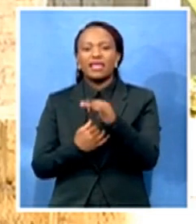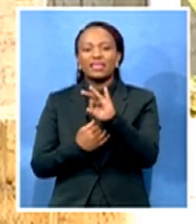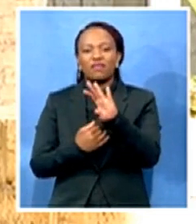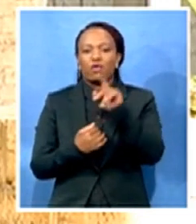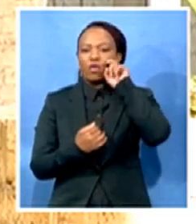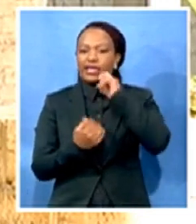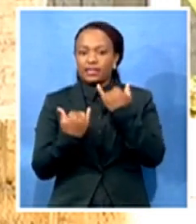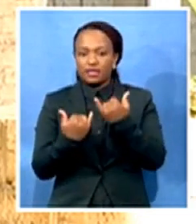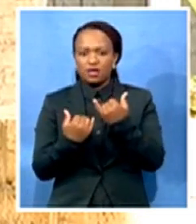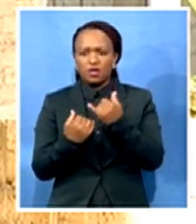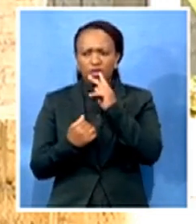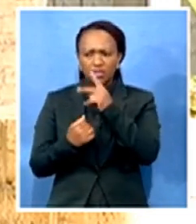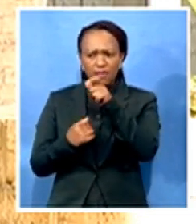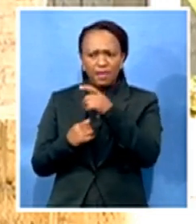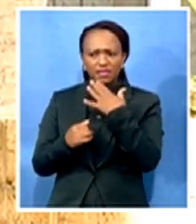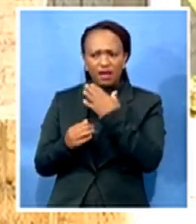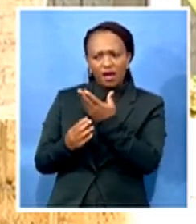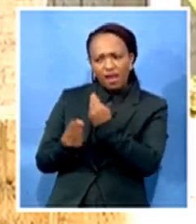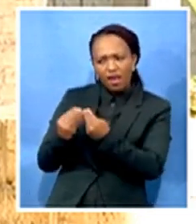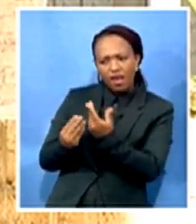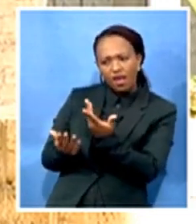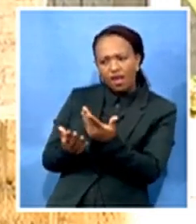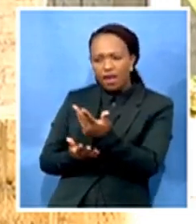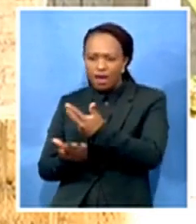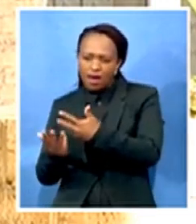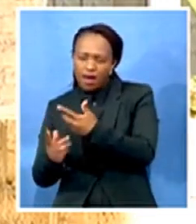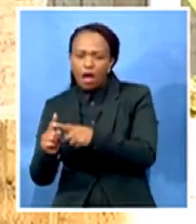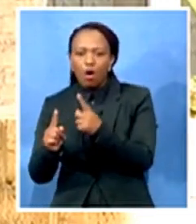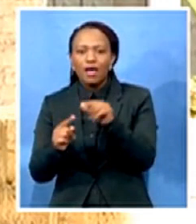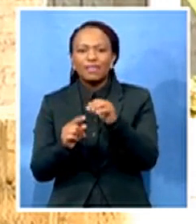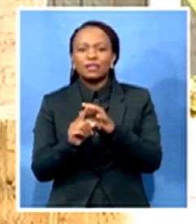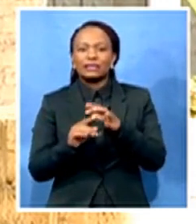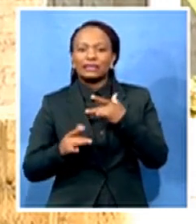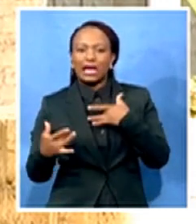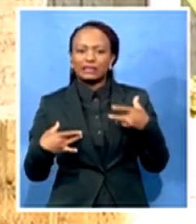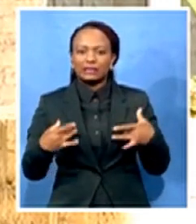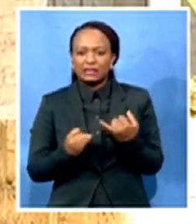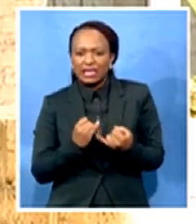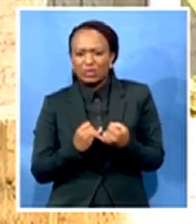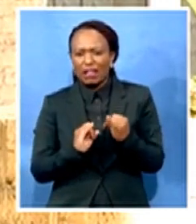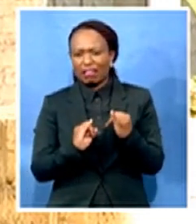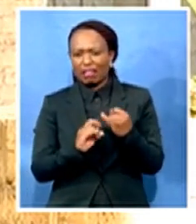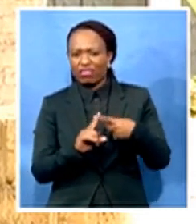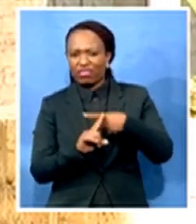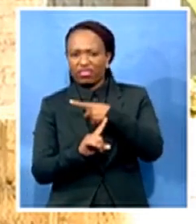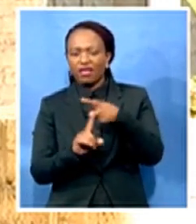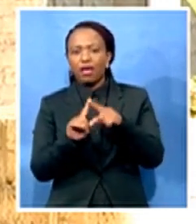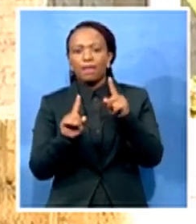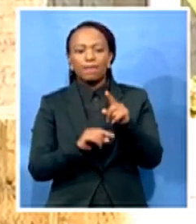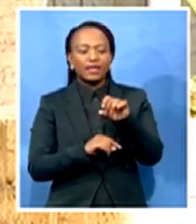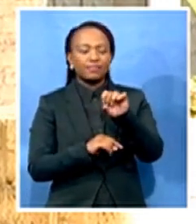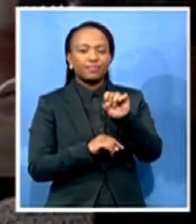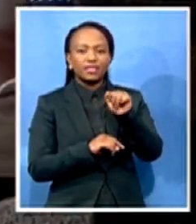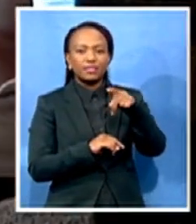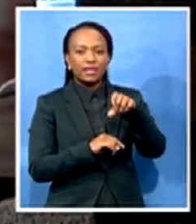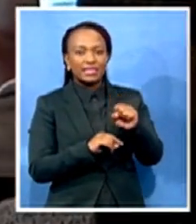guy fondling you, sexually harassing. By the way, according to the SAPS, that is not harassment, it's actually an assault, it's